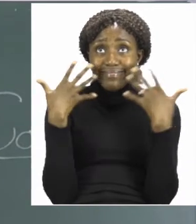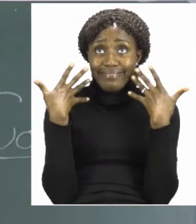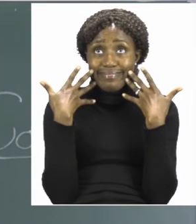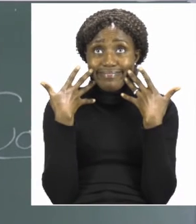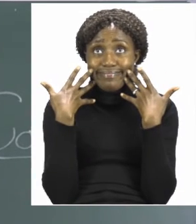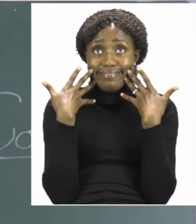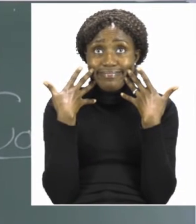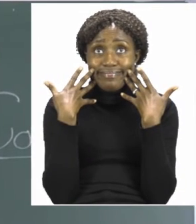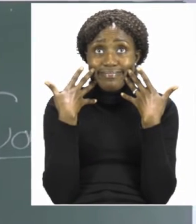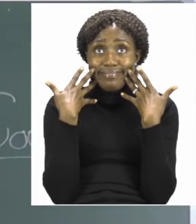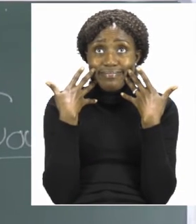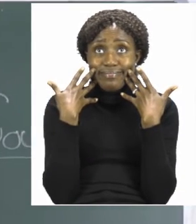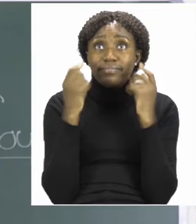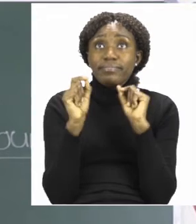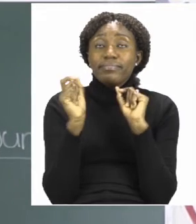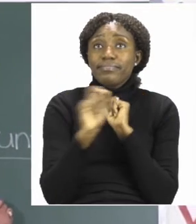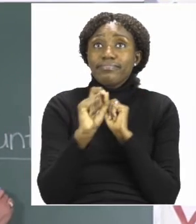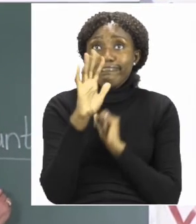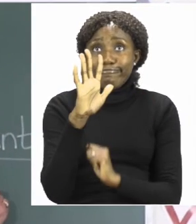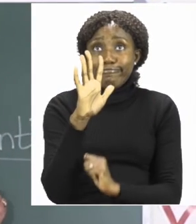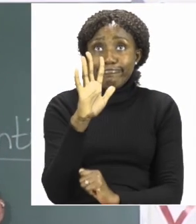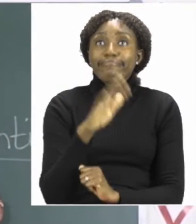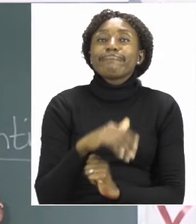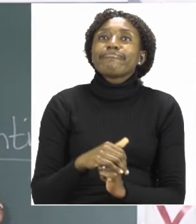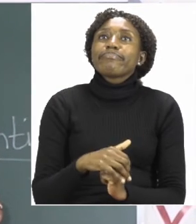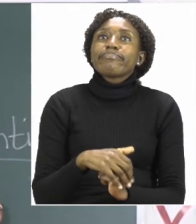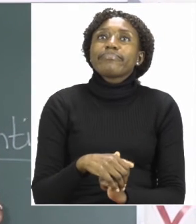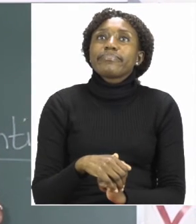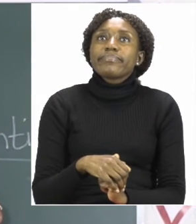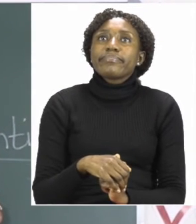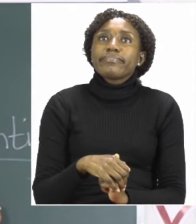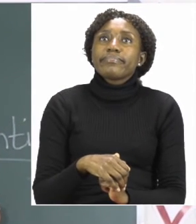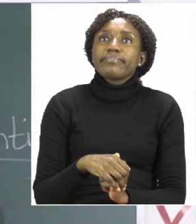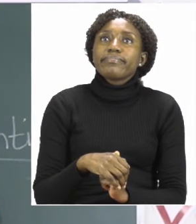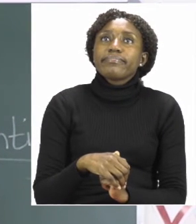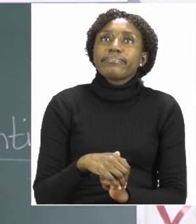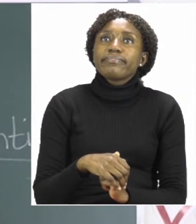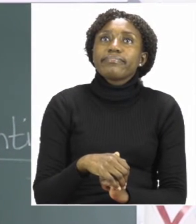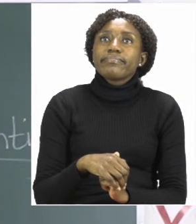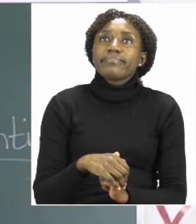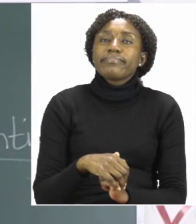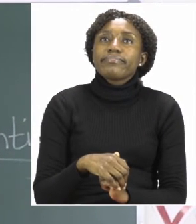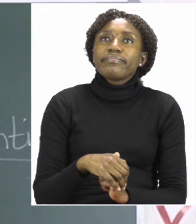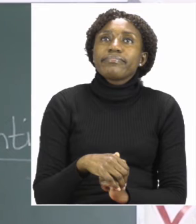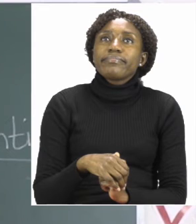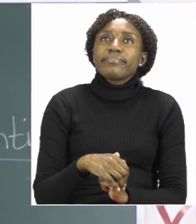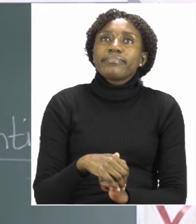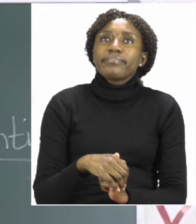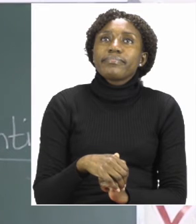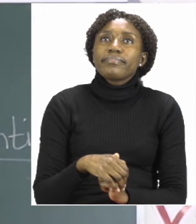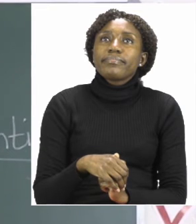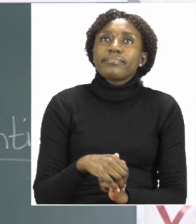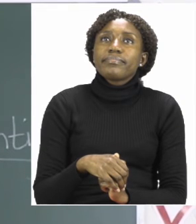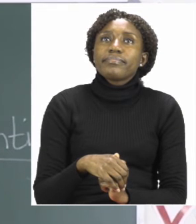for you to write the number five, you start with a small little line. Then